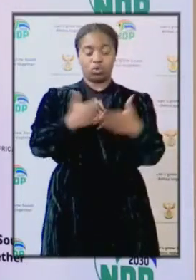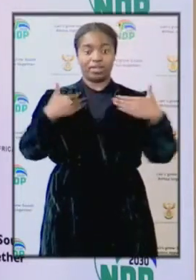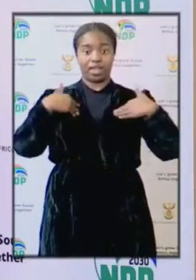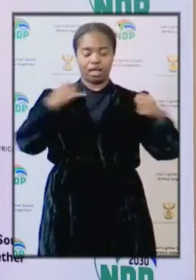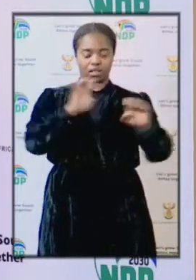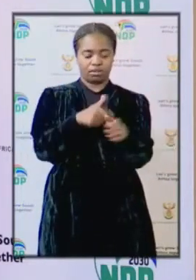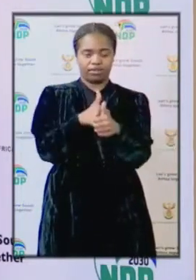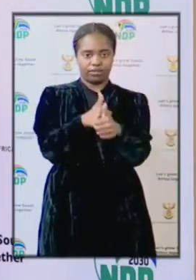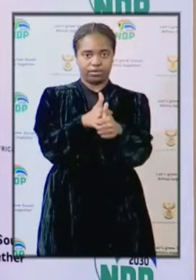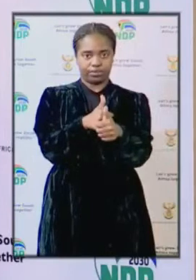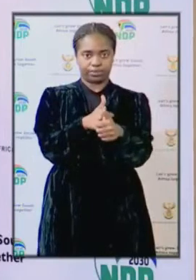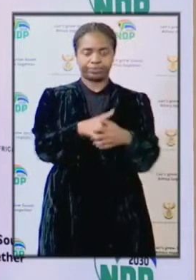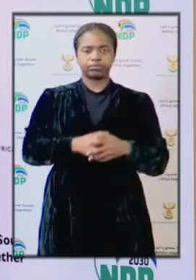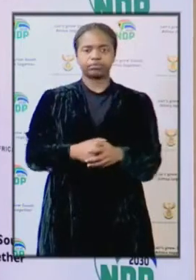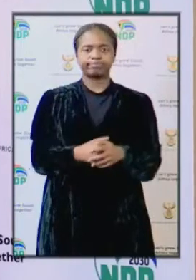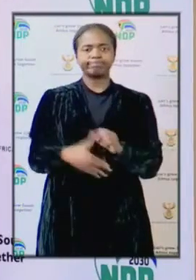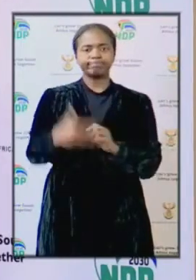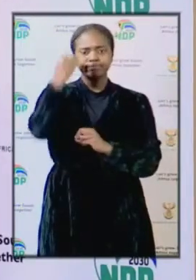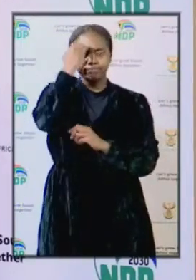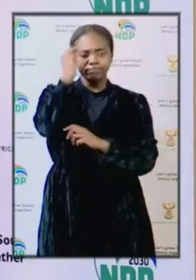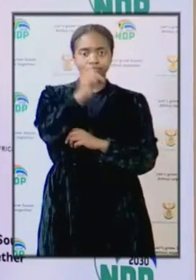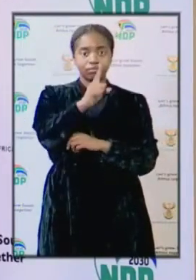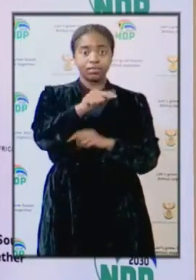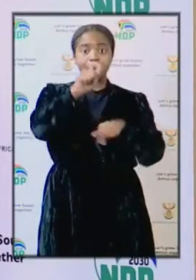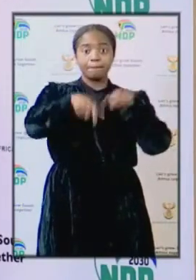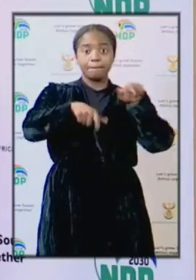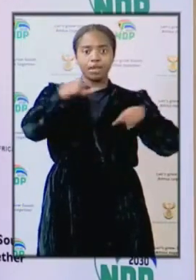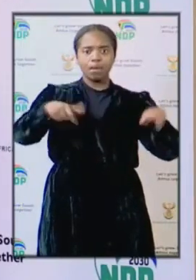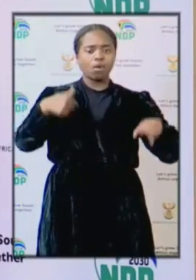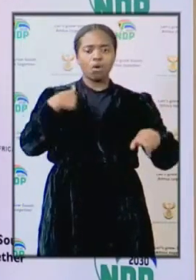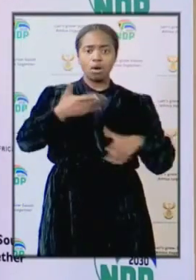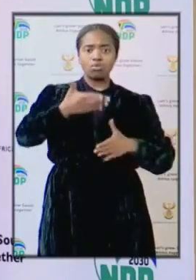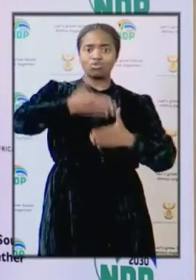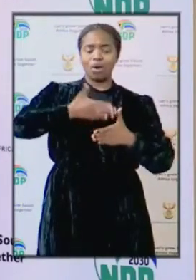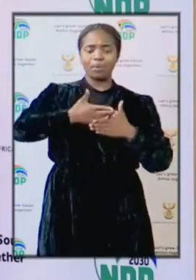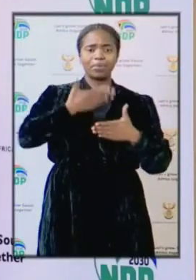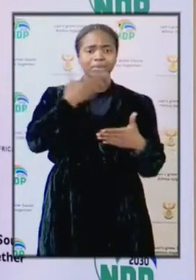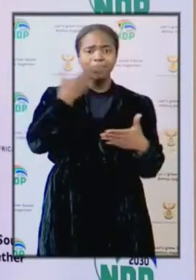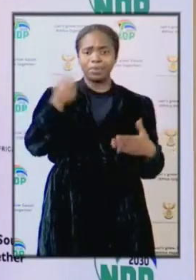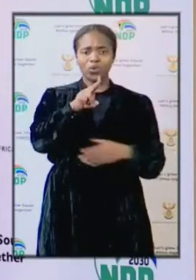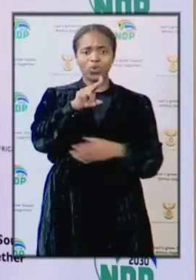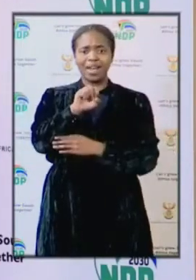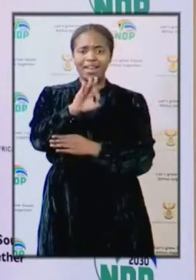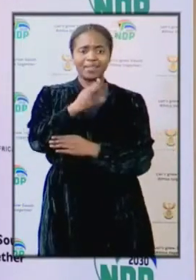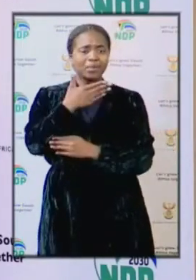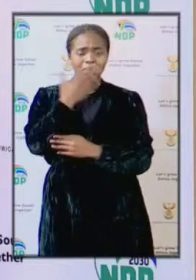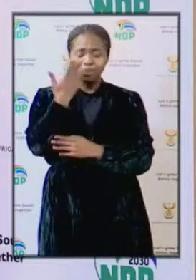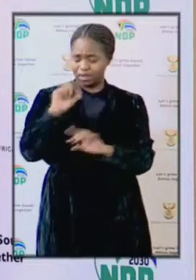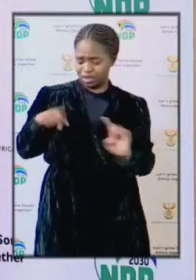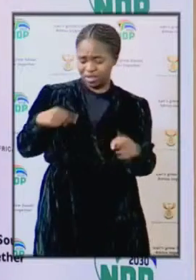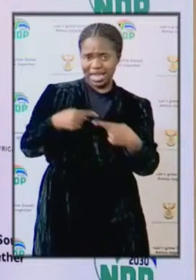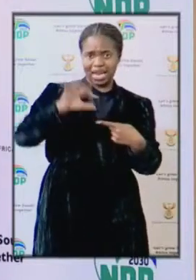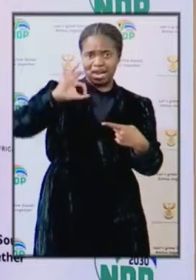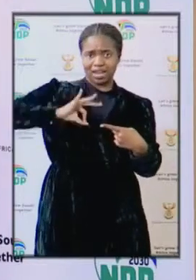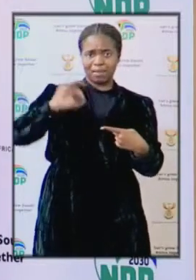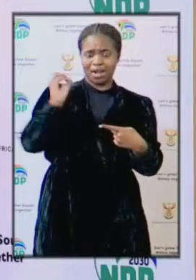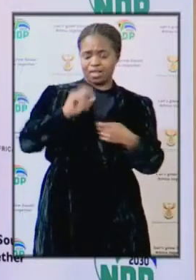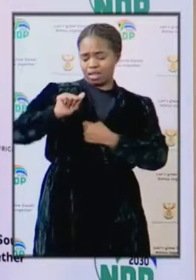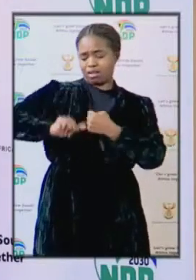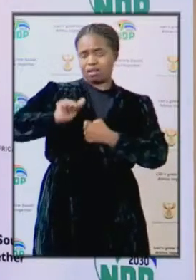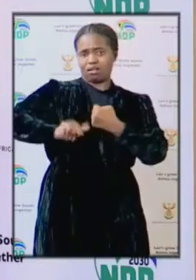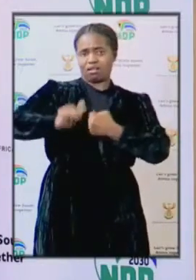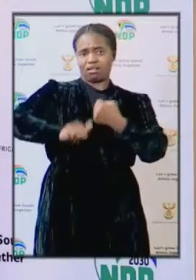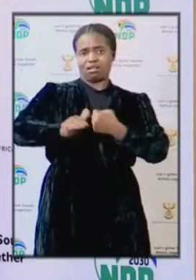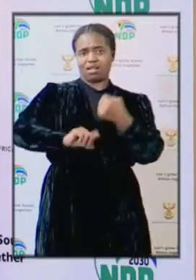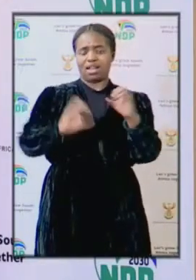protocol, compliant. And noting that these are people who do not have job security, who have not had income in the previous months,